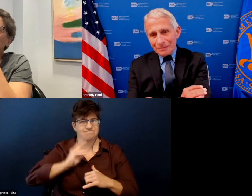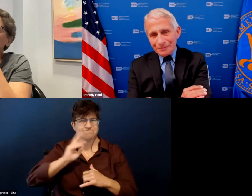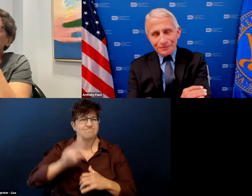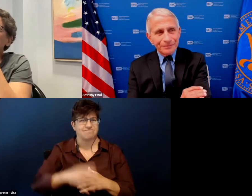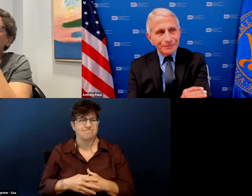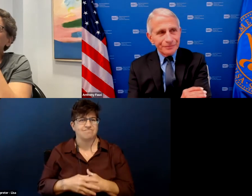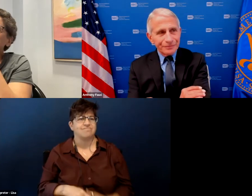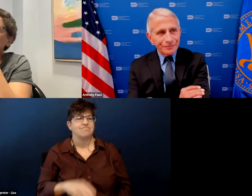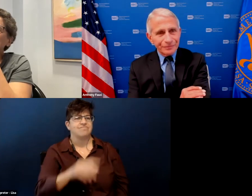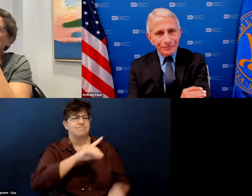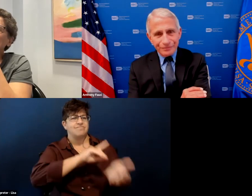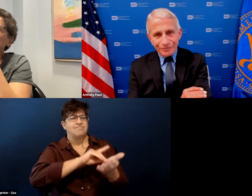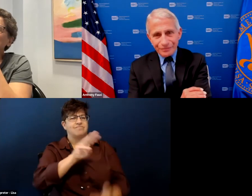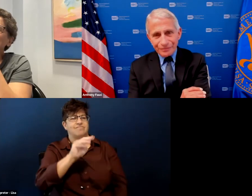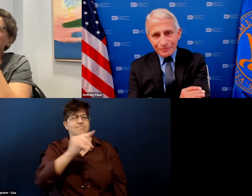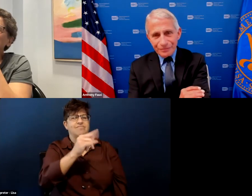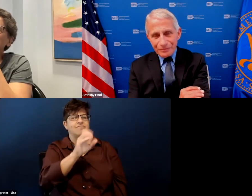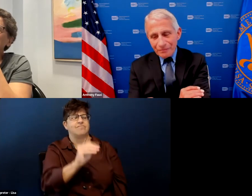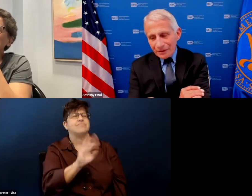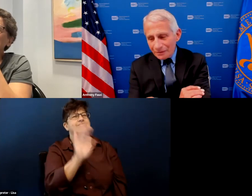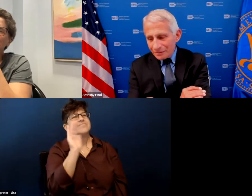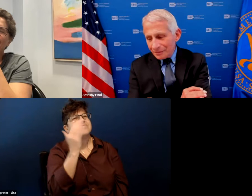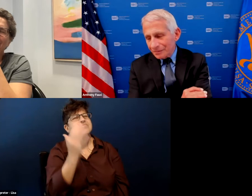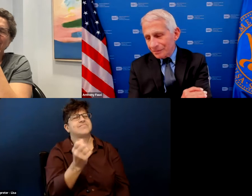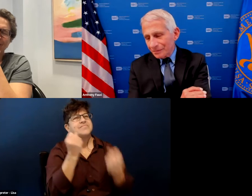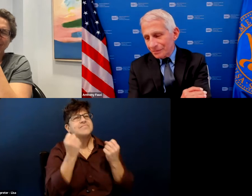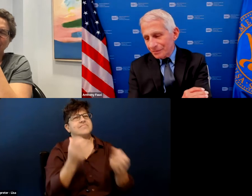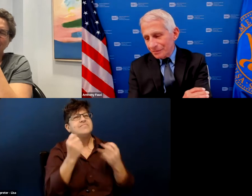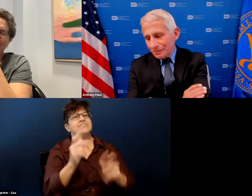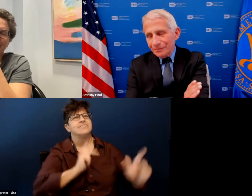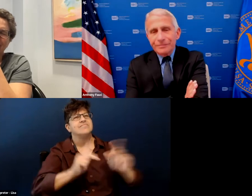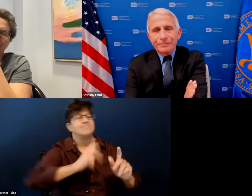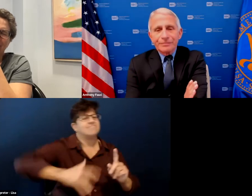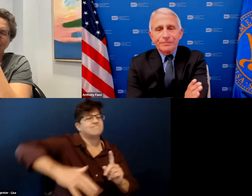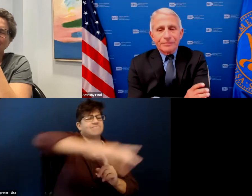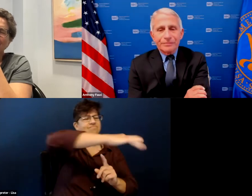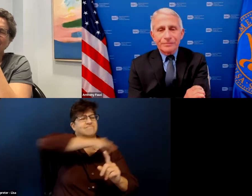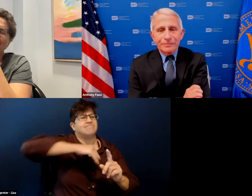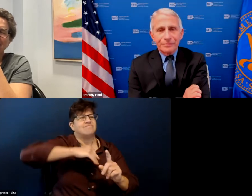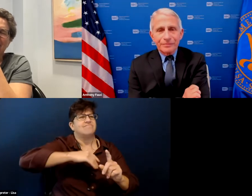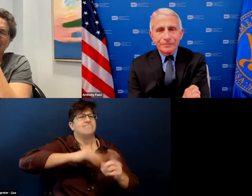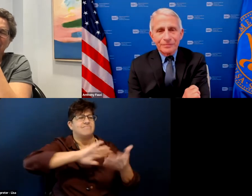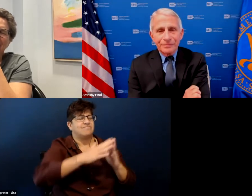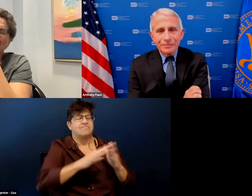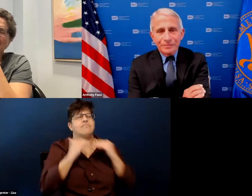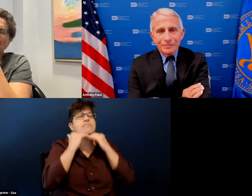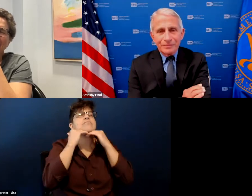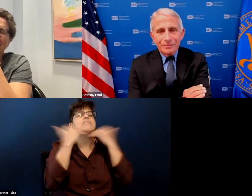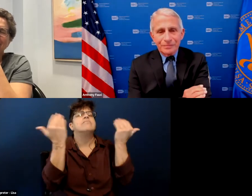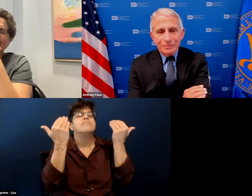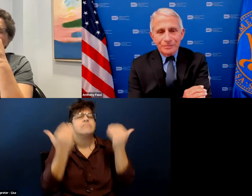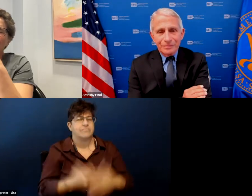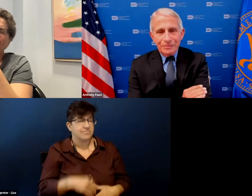seem like um many many many of the people around us in the community are done with this right the